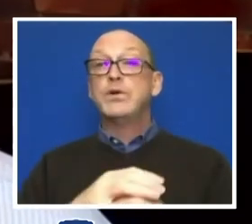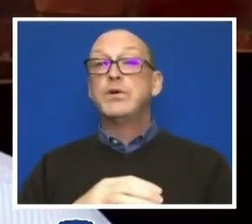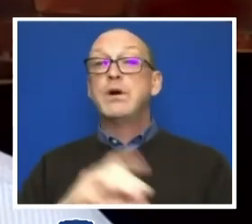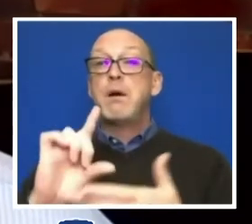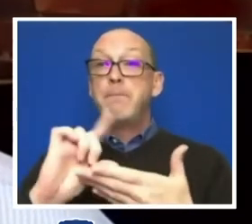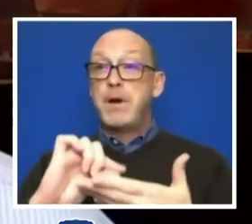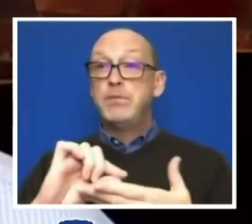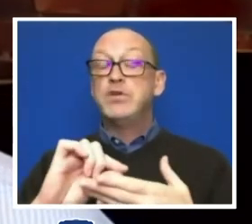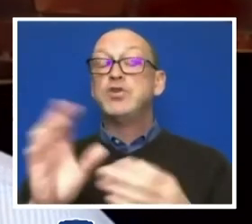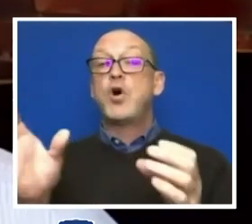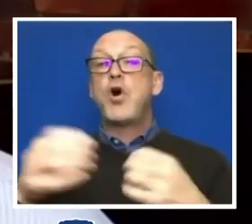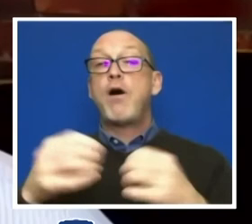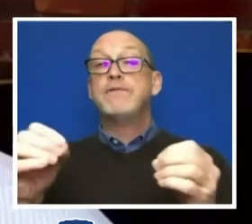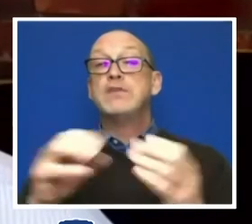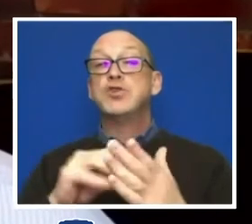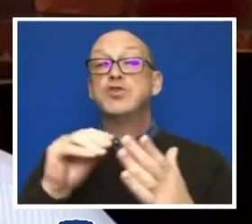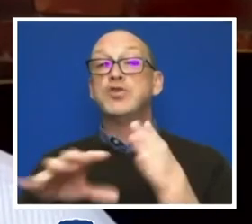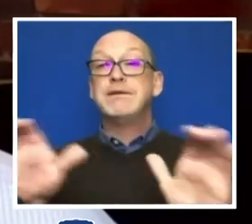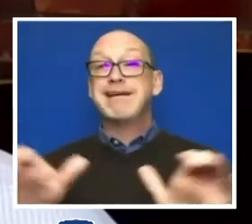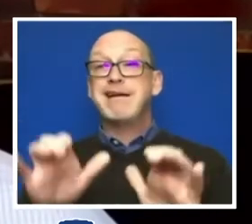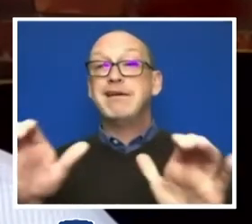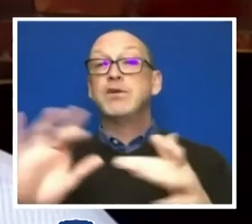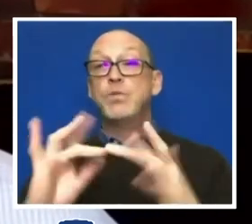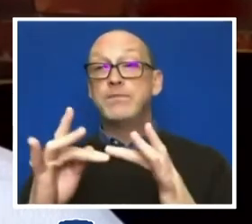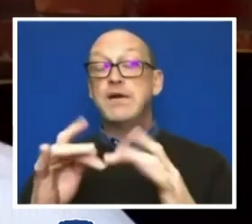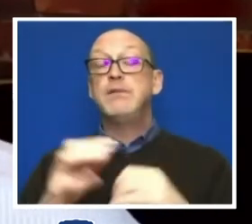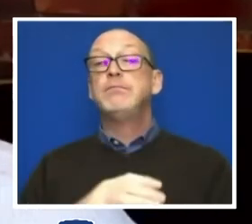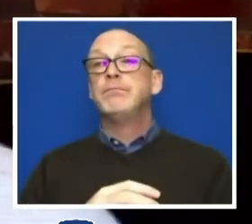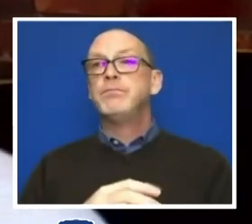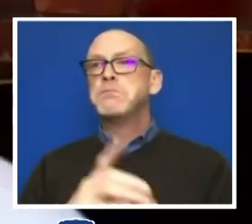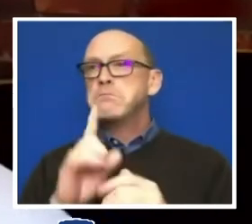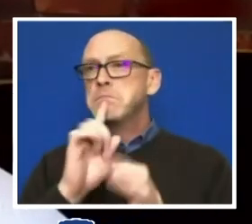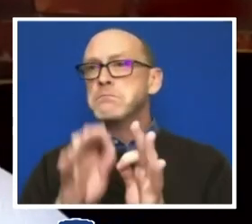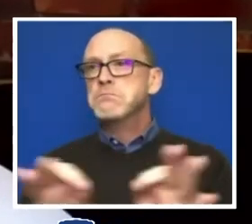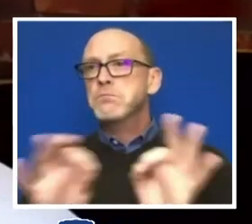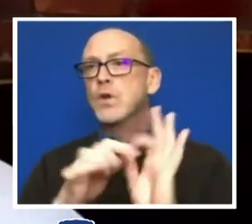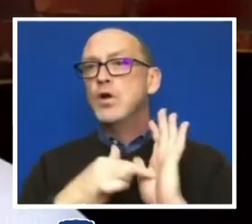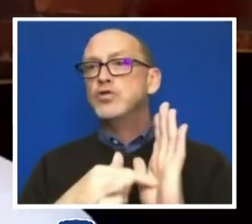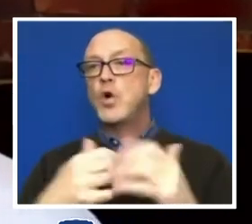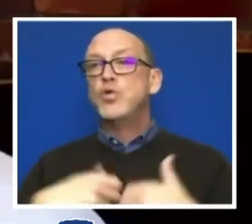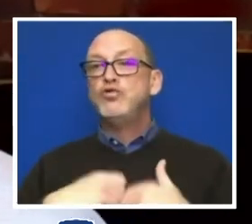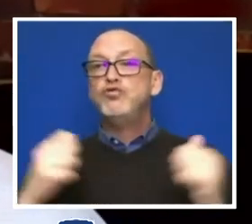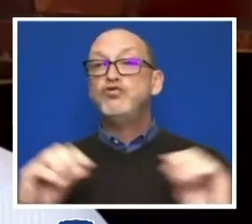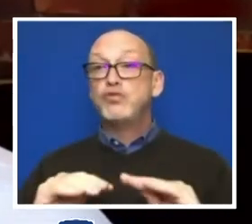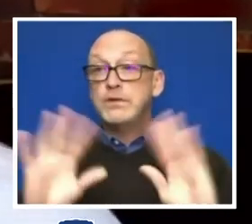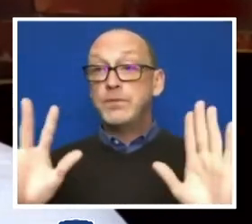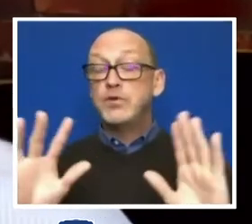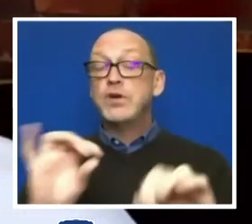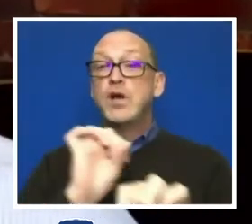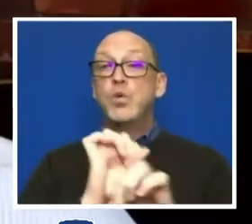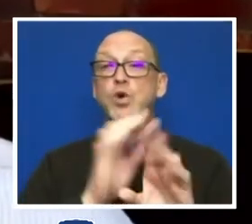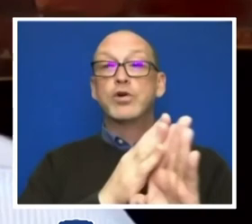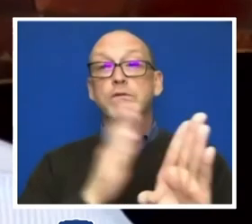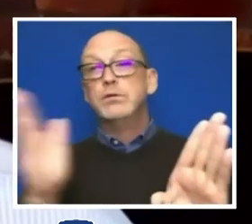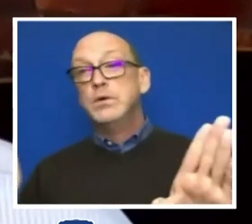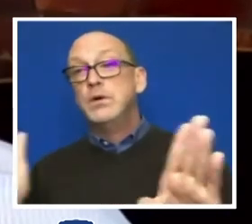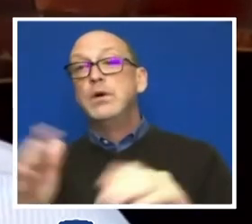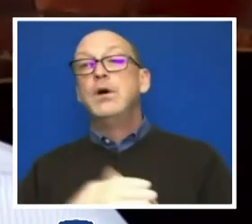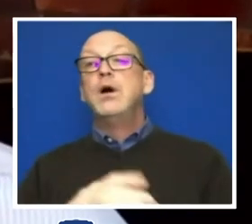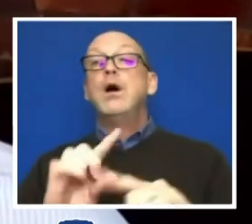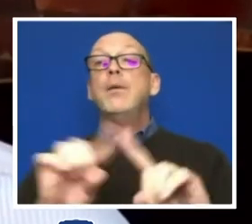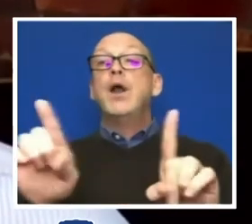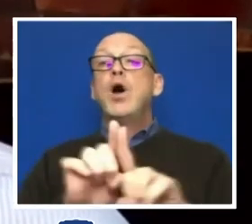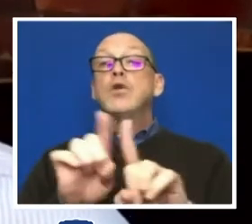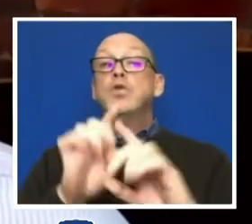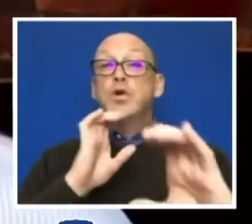the Office of Student Conduct website annually is important to demonstrate transparency in its work across the board, but also to communicate